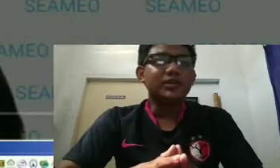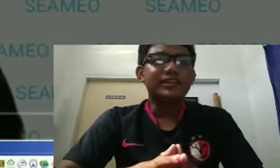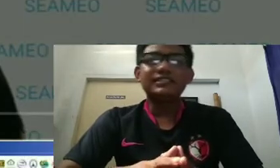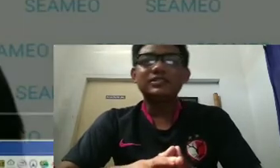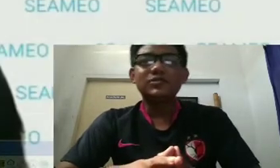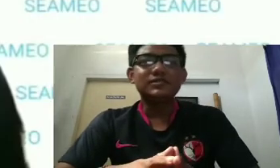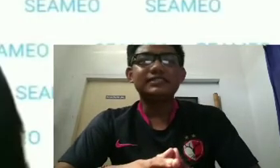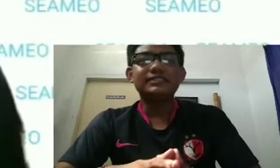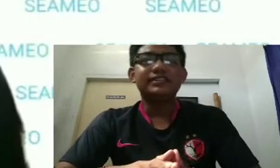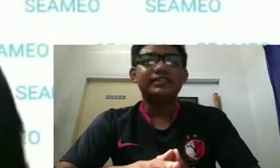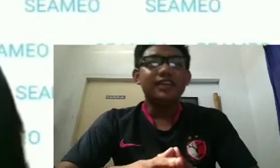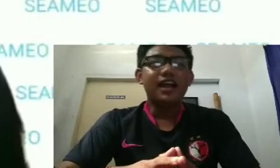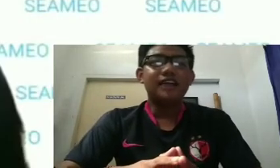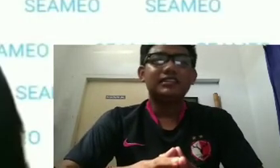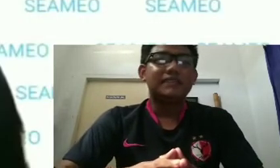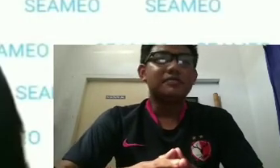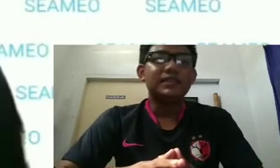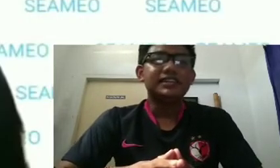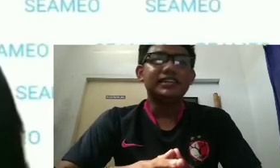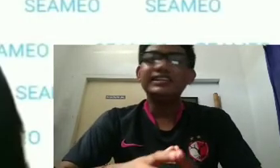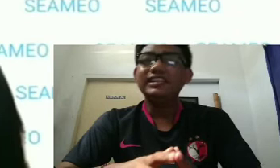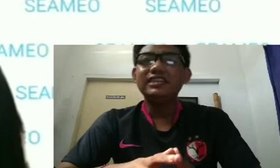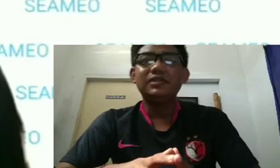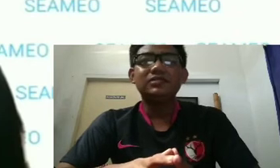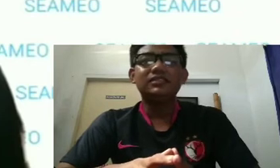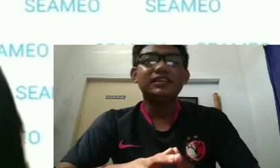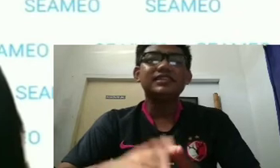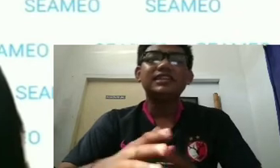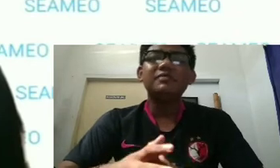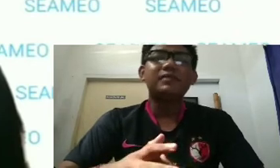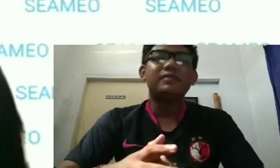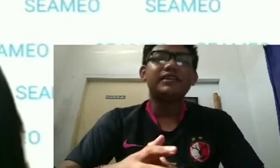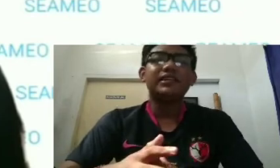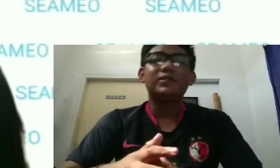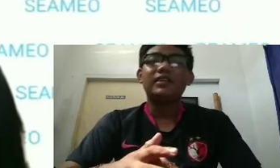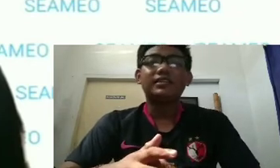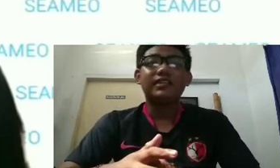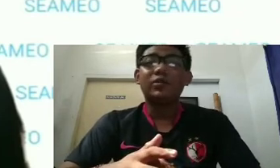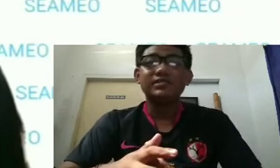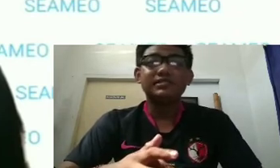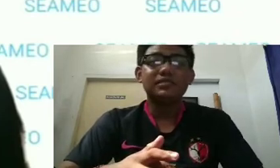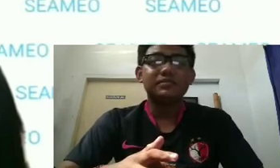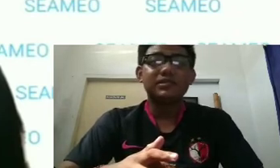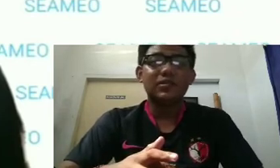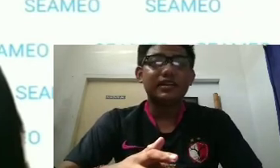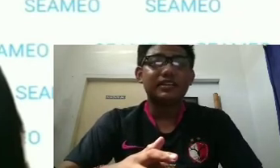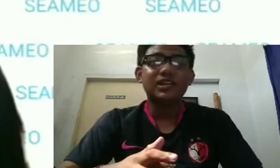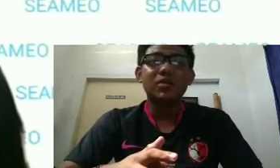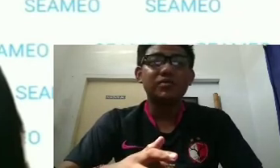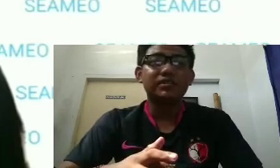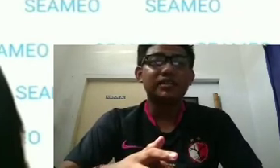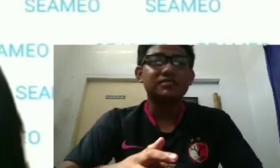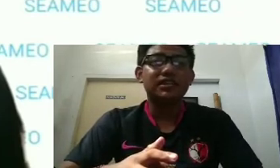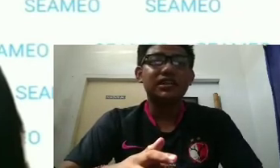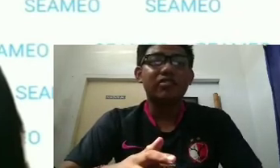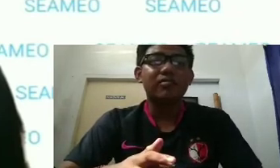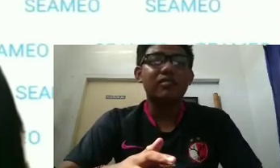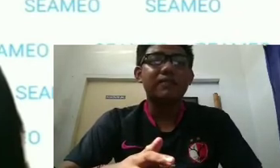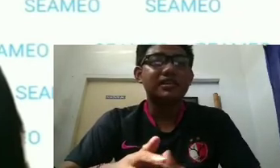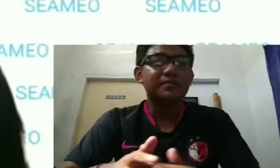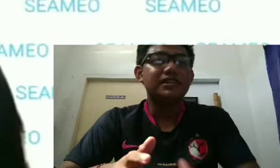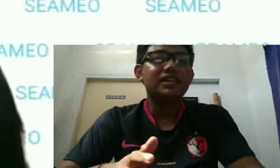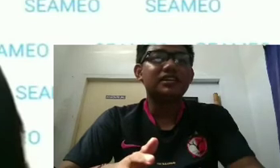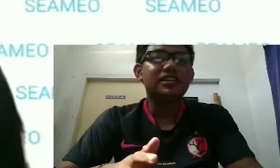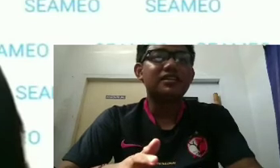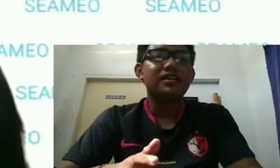dengan menonton kisah sukses ini, Anda telah mempelajari ide-ide baru tentang cara memperbaiki lingkungan ekosistem sekolah dan komunitas. Mengerti